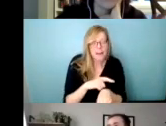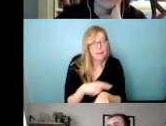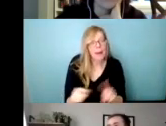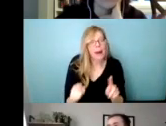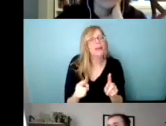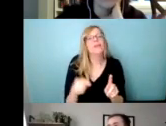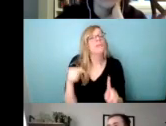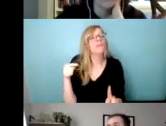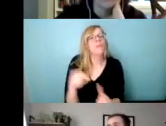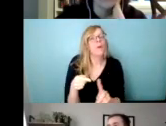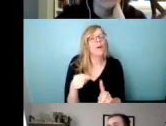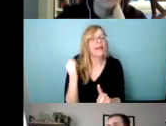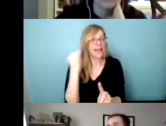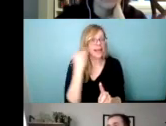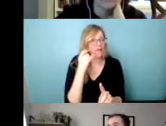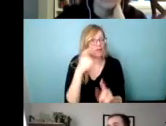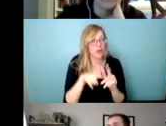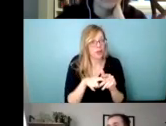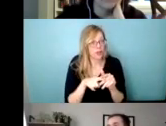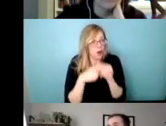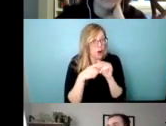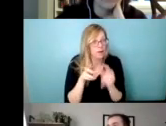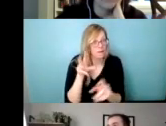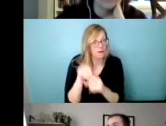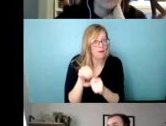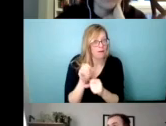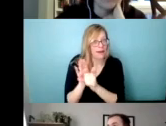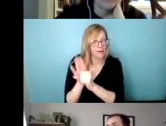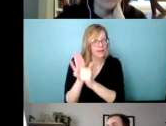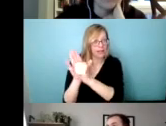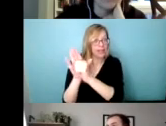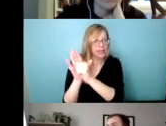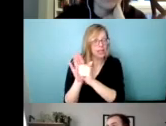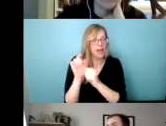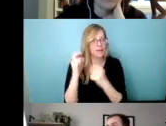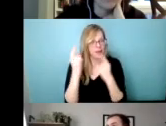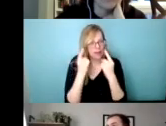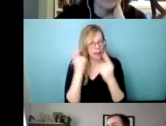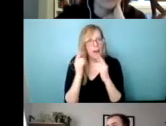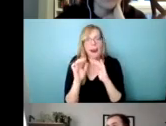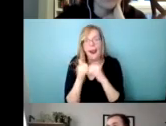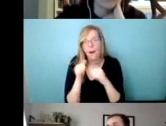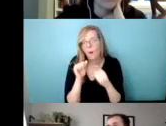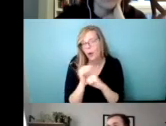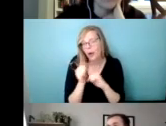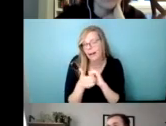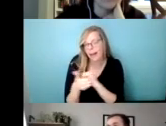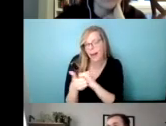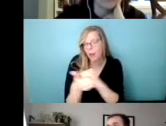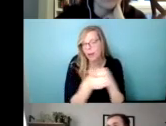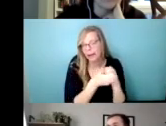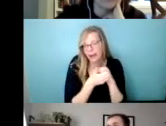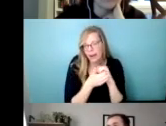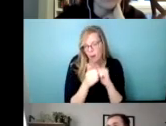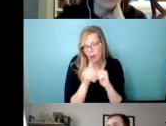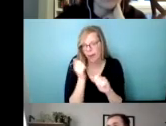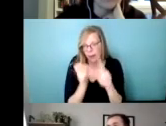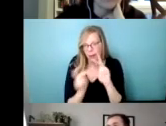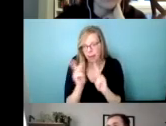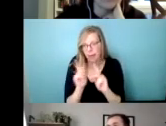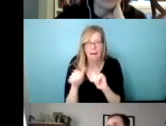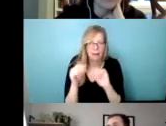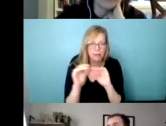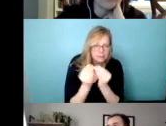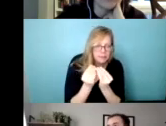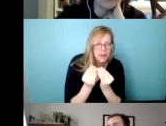if you're stepping into advocacy, um, and especially to do that collaboratively. So the first piece talking about on